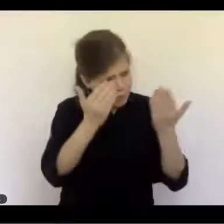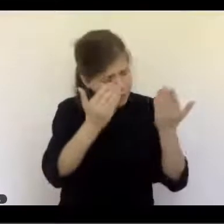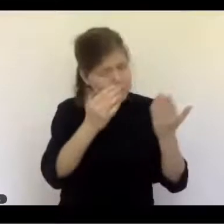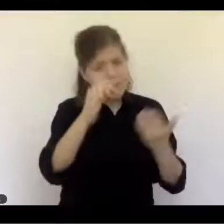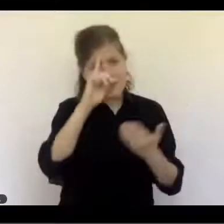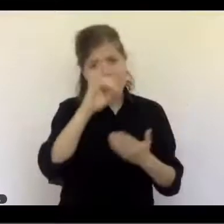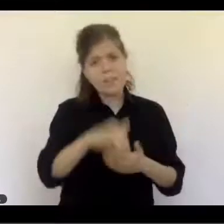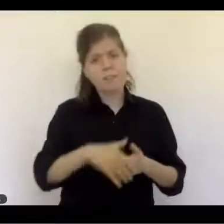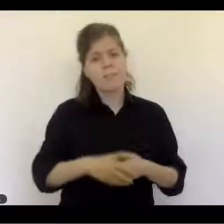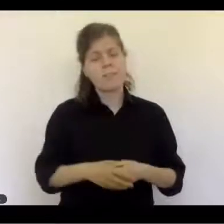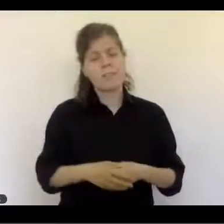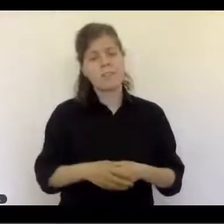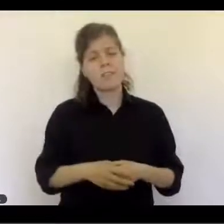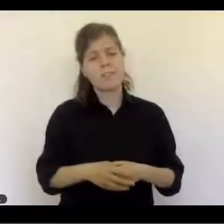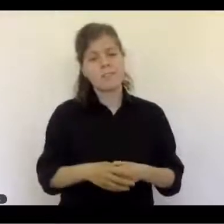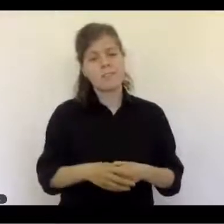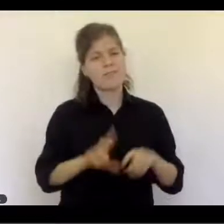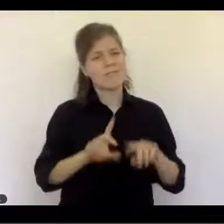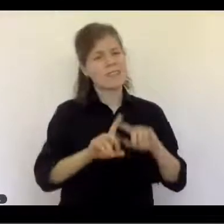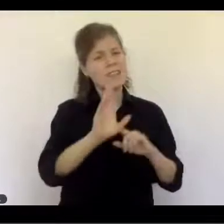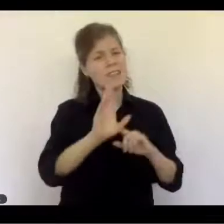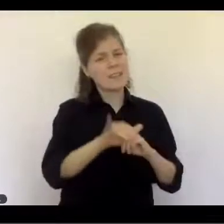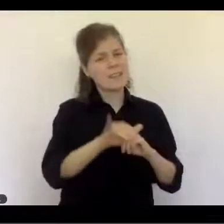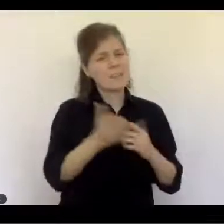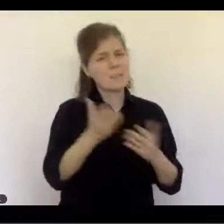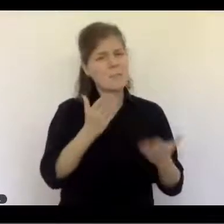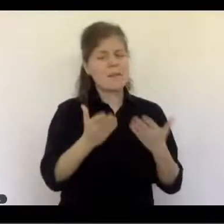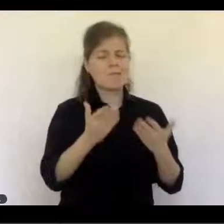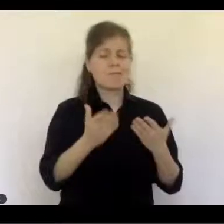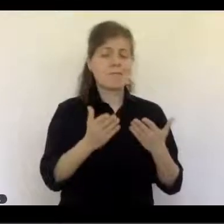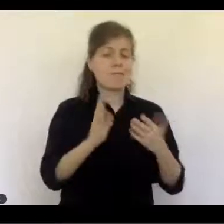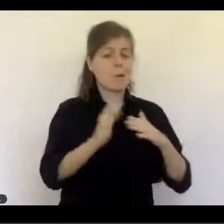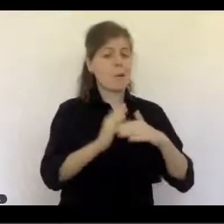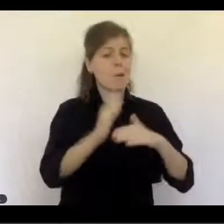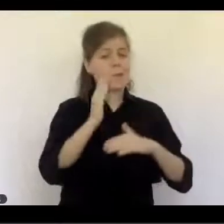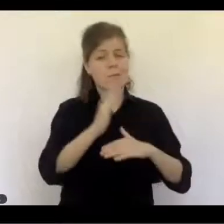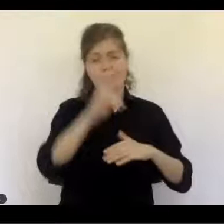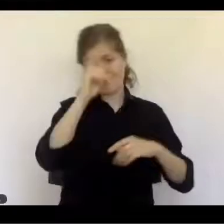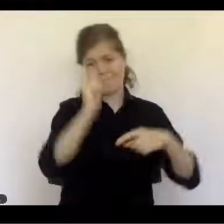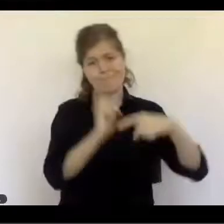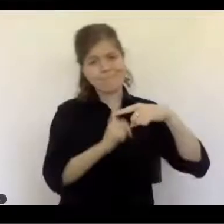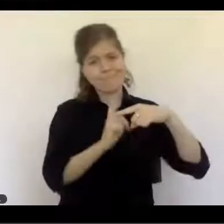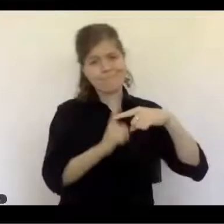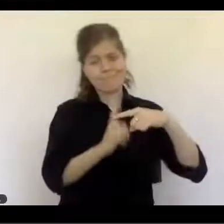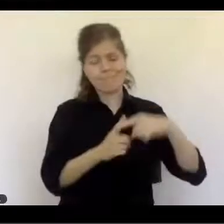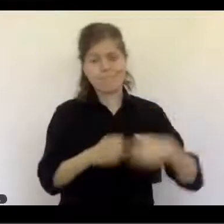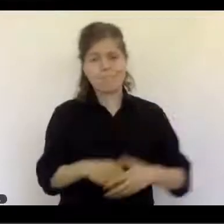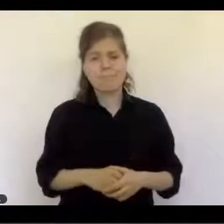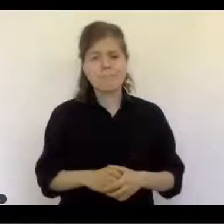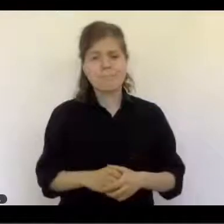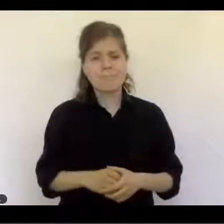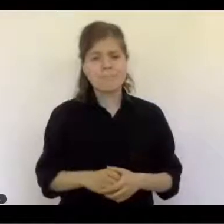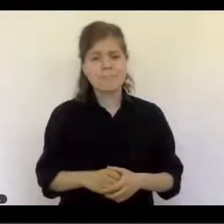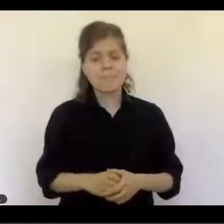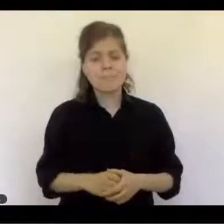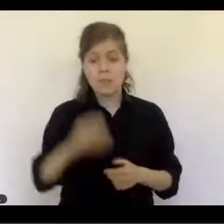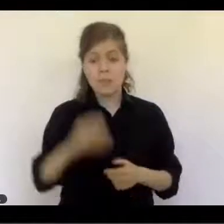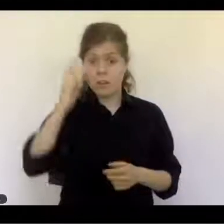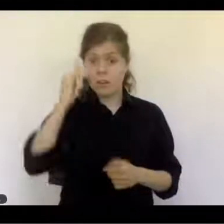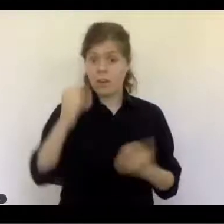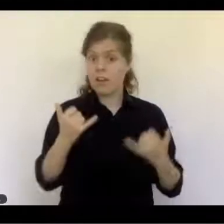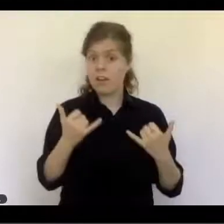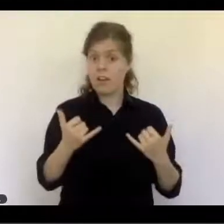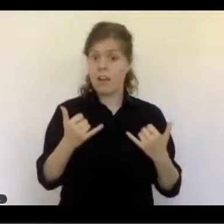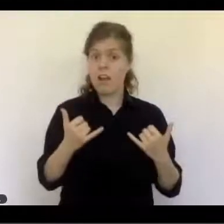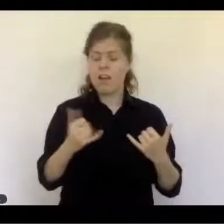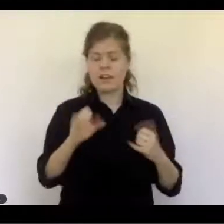that might be too optimistic. I think this, because this is a matter of